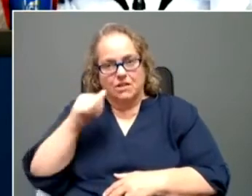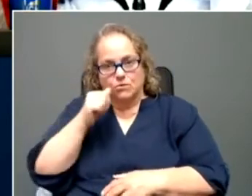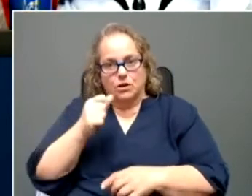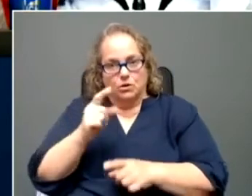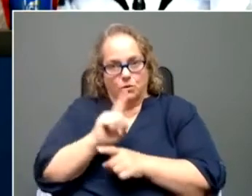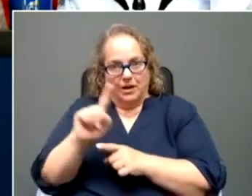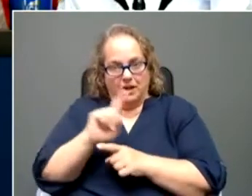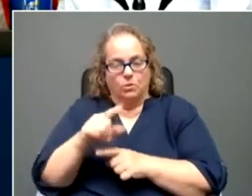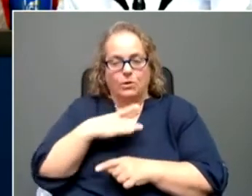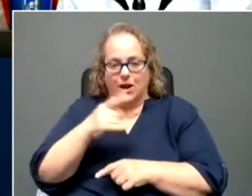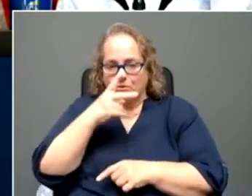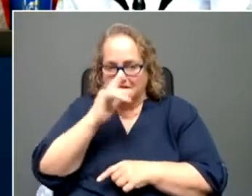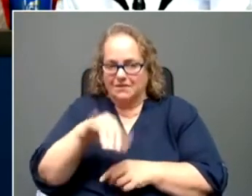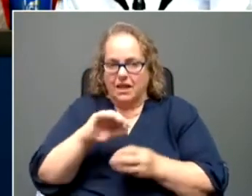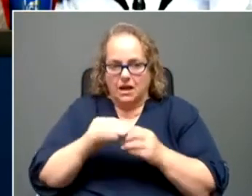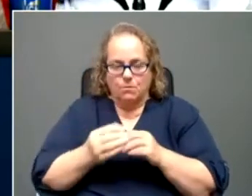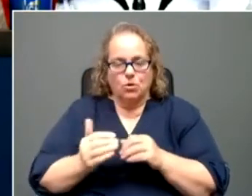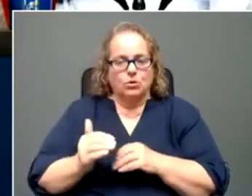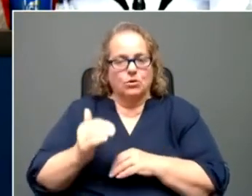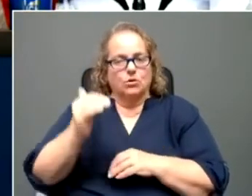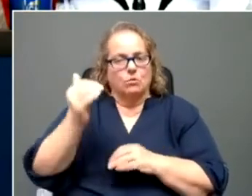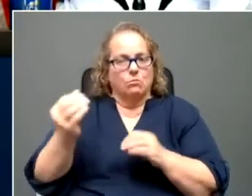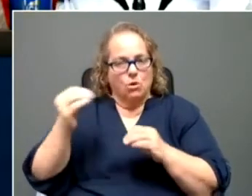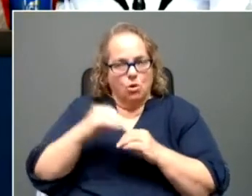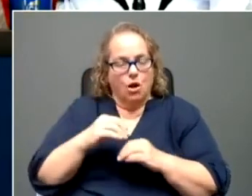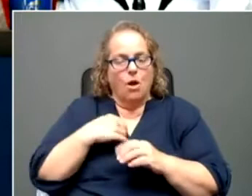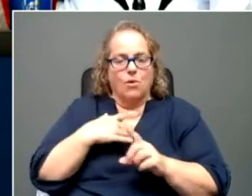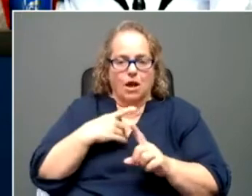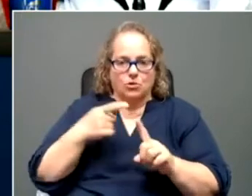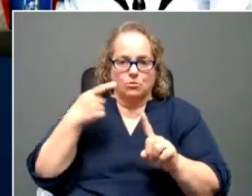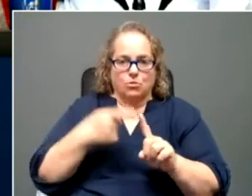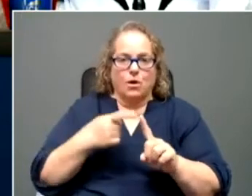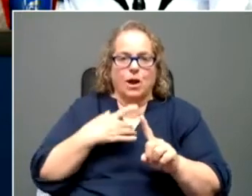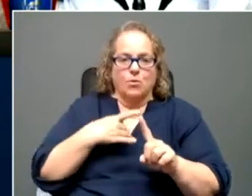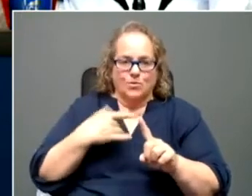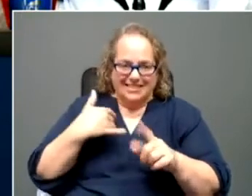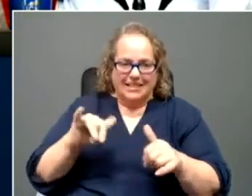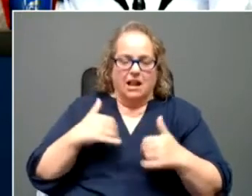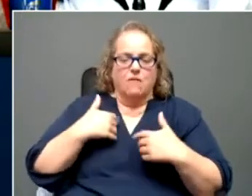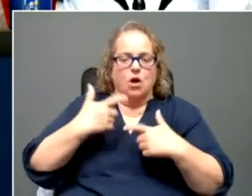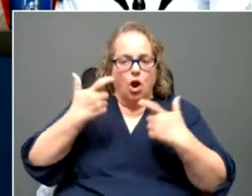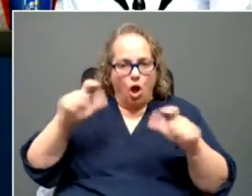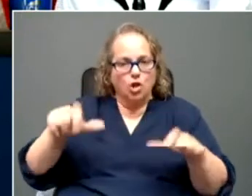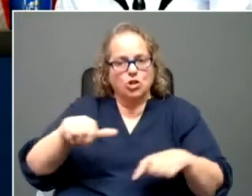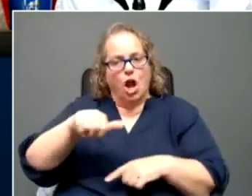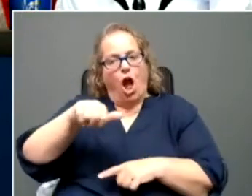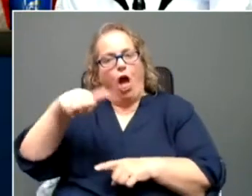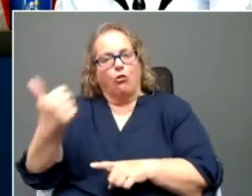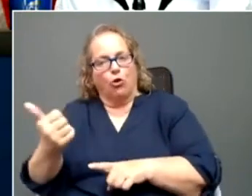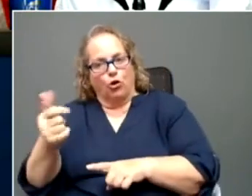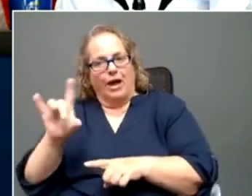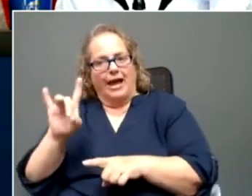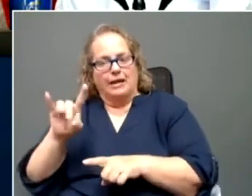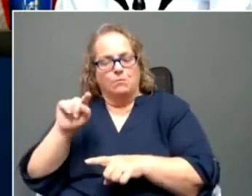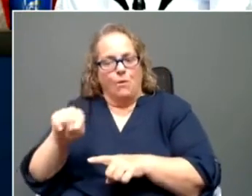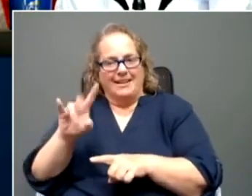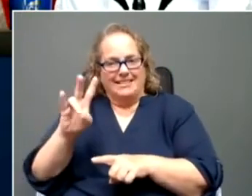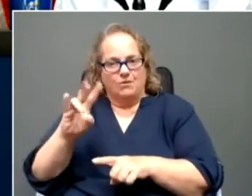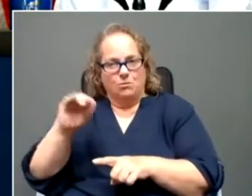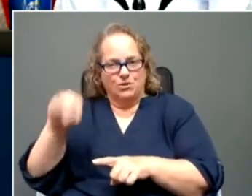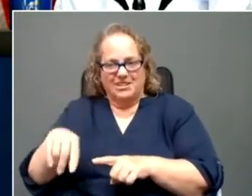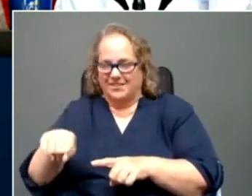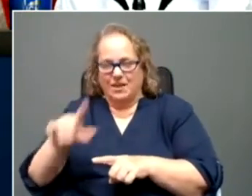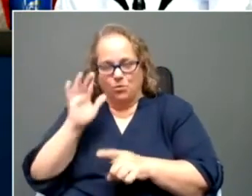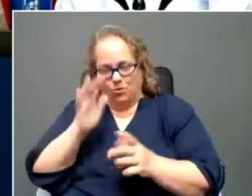would like to see that improve more. I would point out that we still have a large other 8.7% that may skew some of